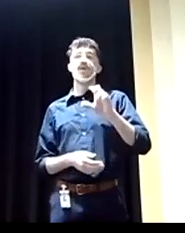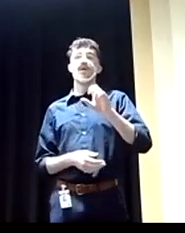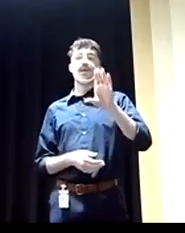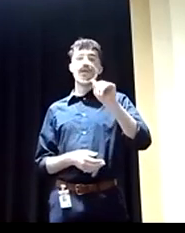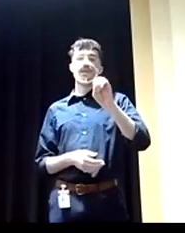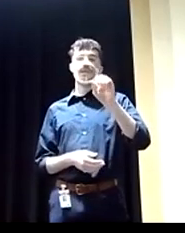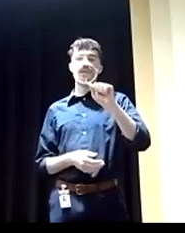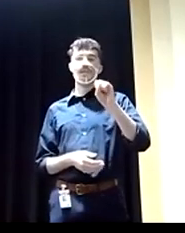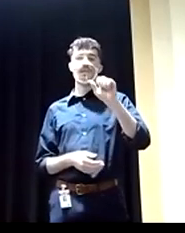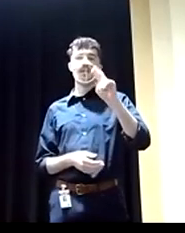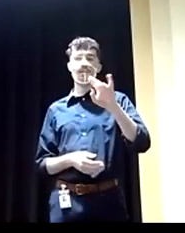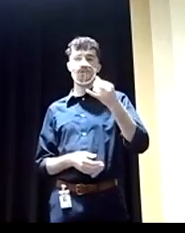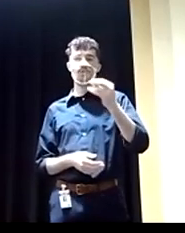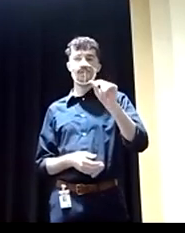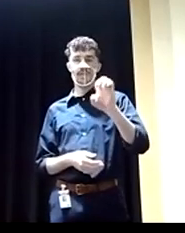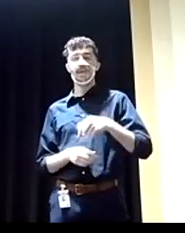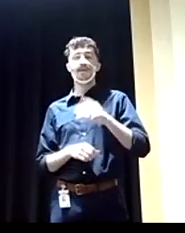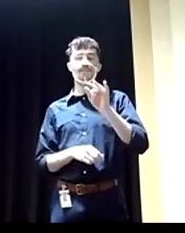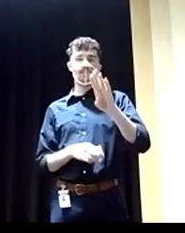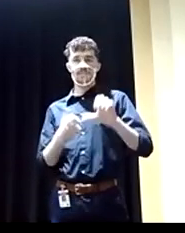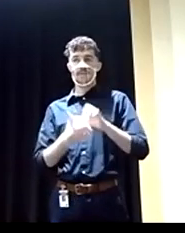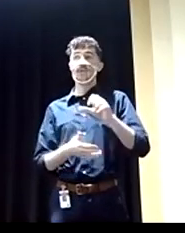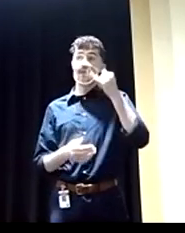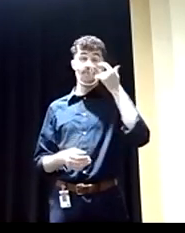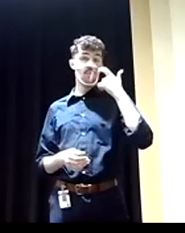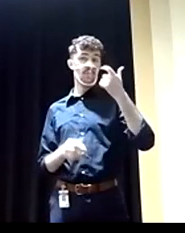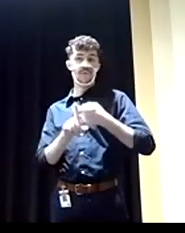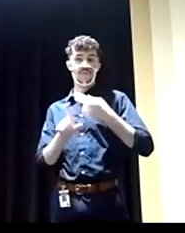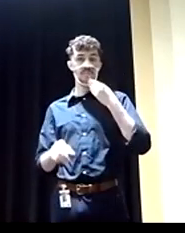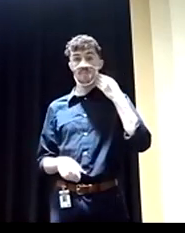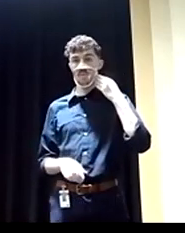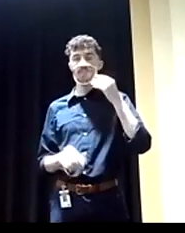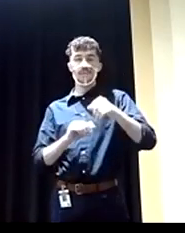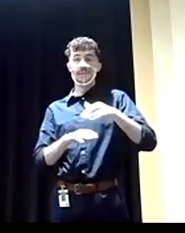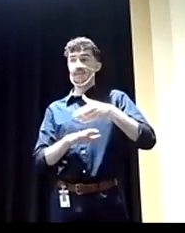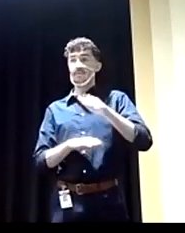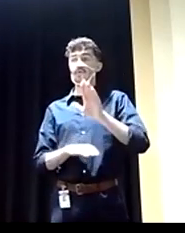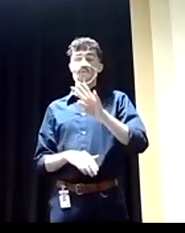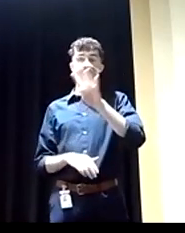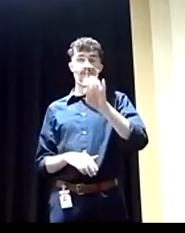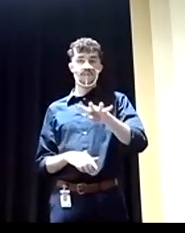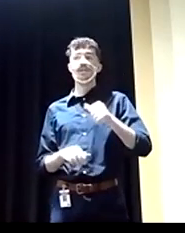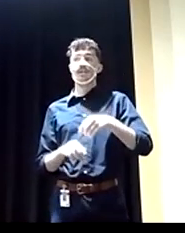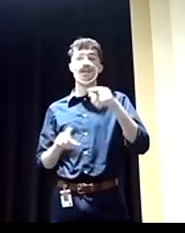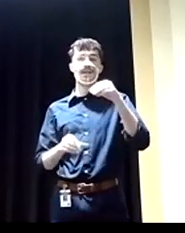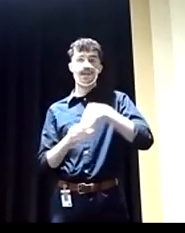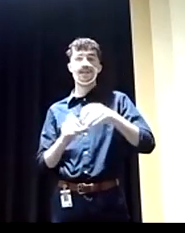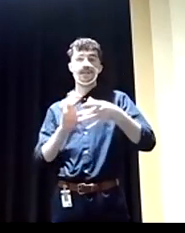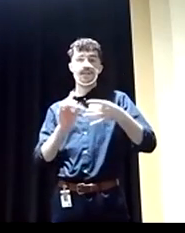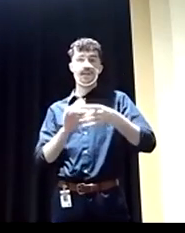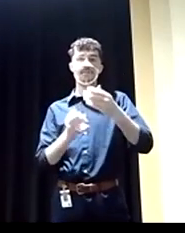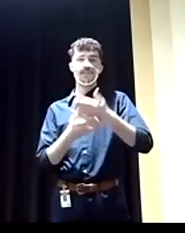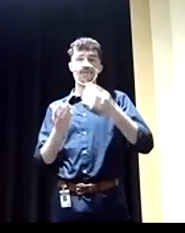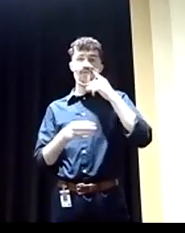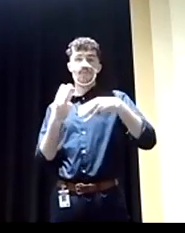To all viewers watching from home, please, if you have questions, submit them in the comment sections of the World Affairs